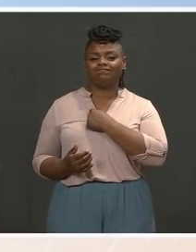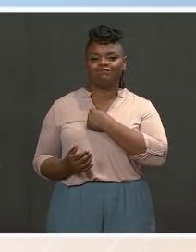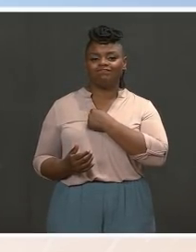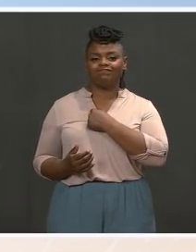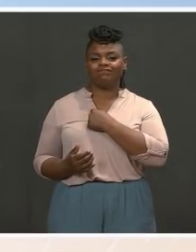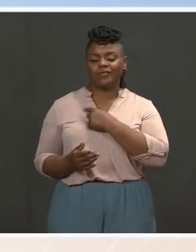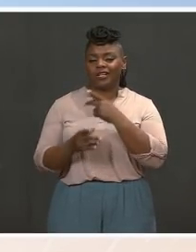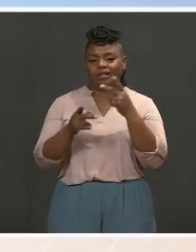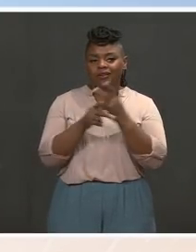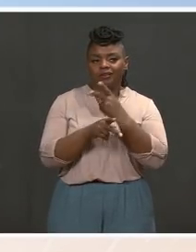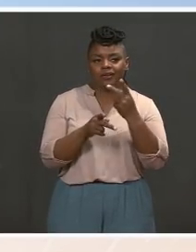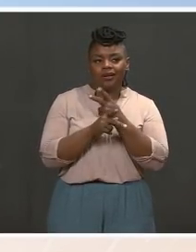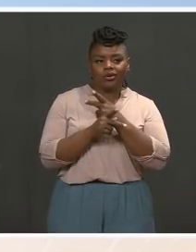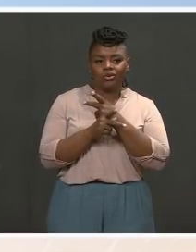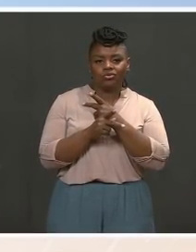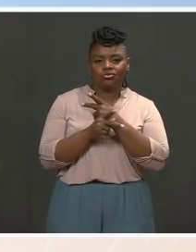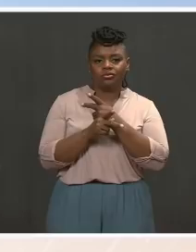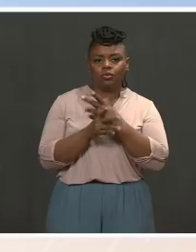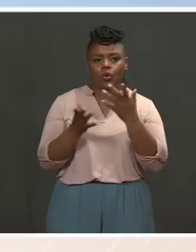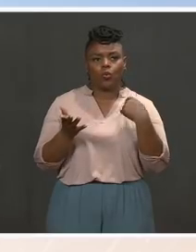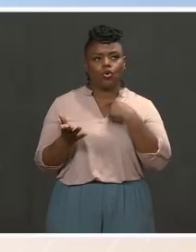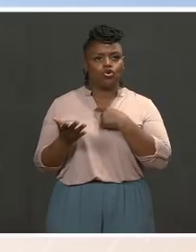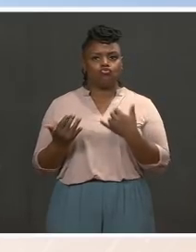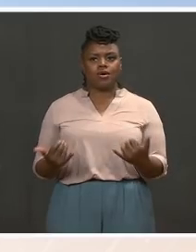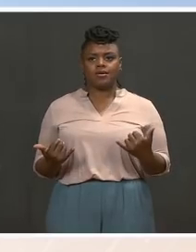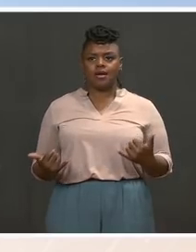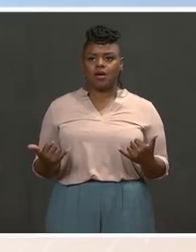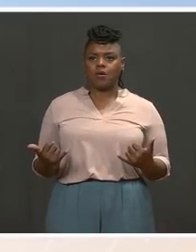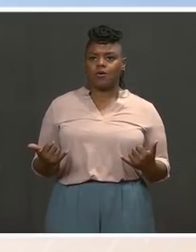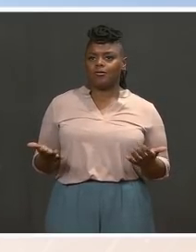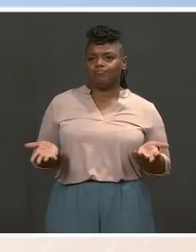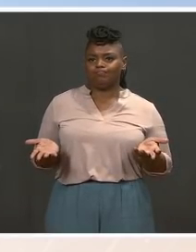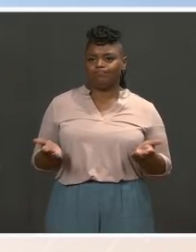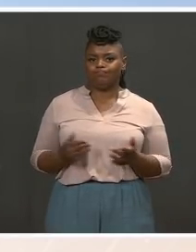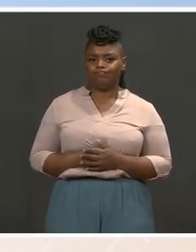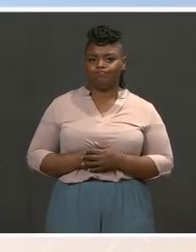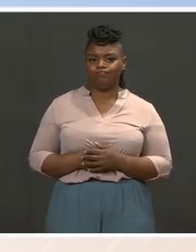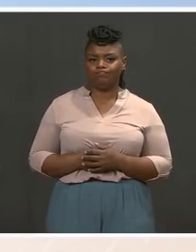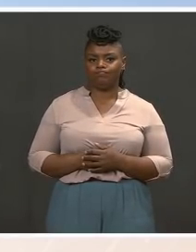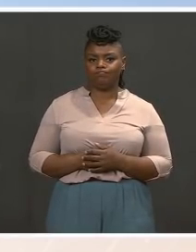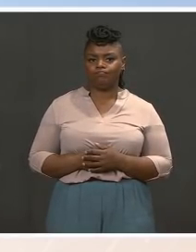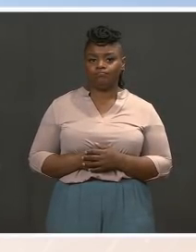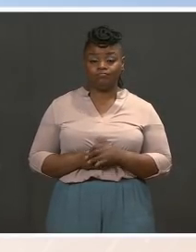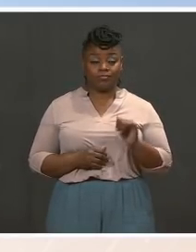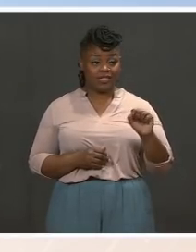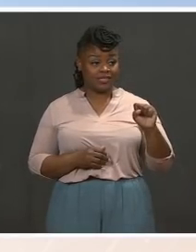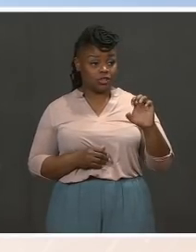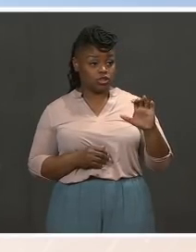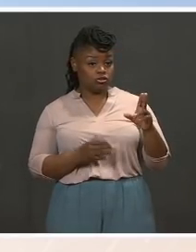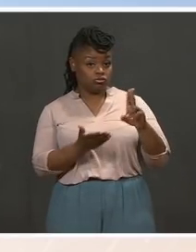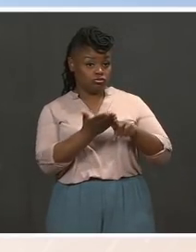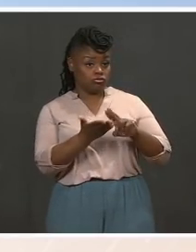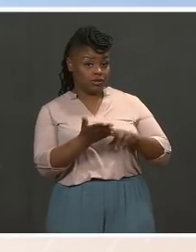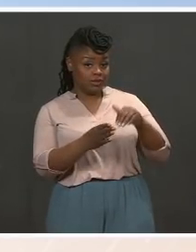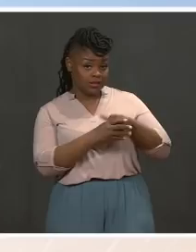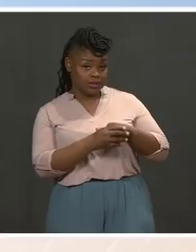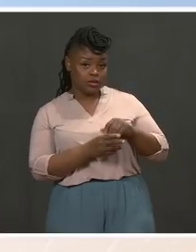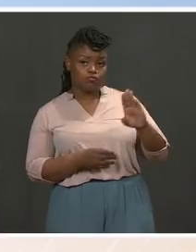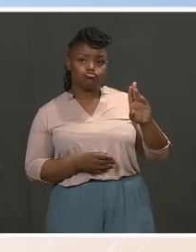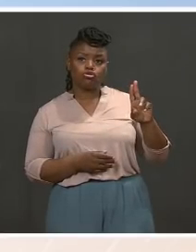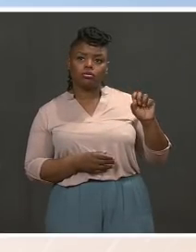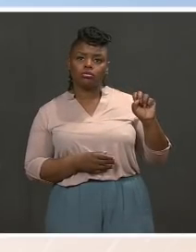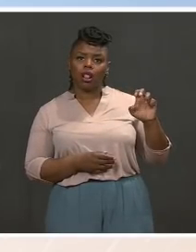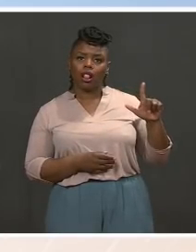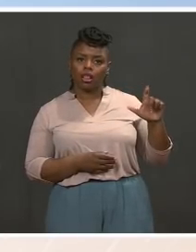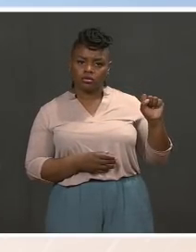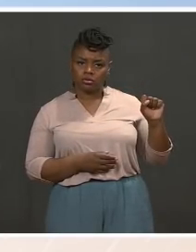with allies and partners. As I noted, Secretary of State is in Brussels currently on the way forward. And we'll continue to work with China going